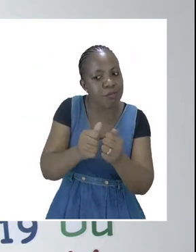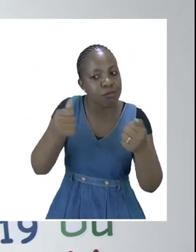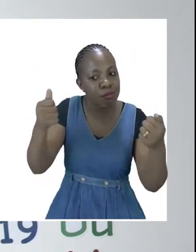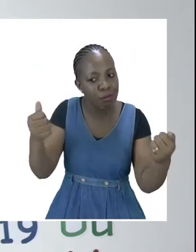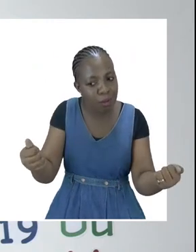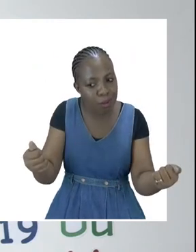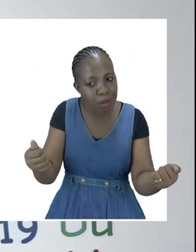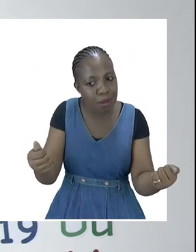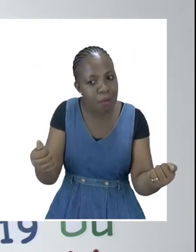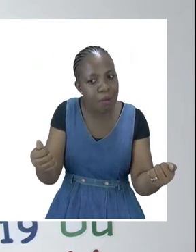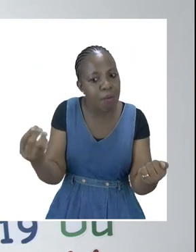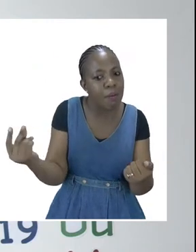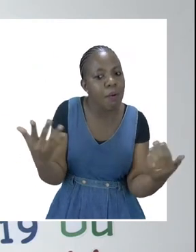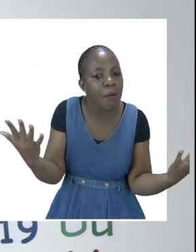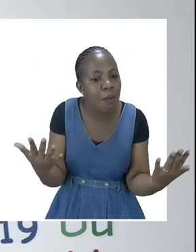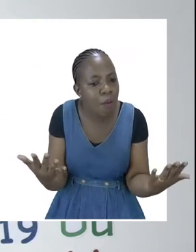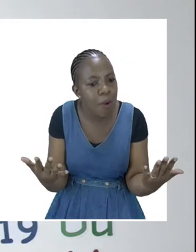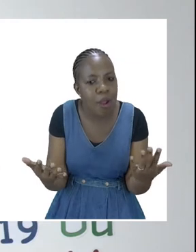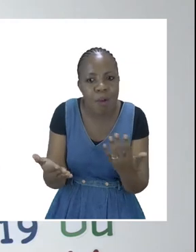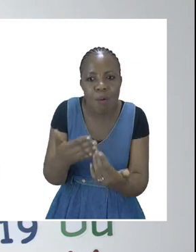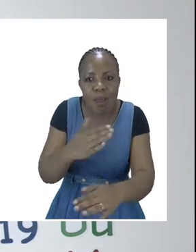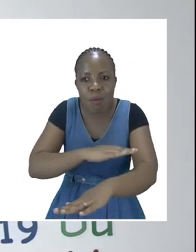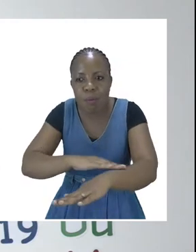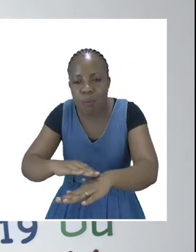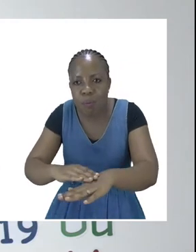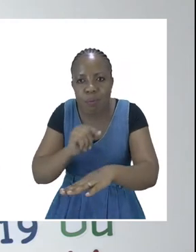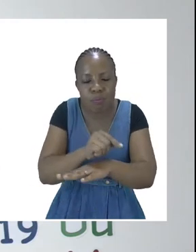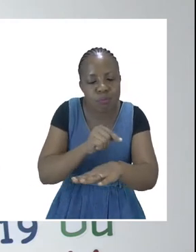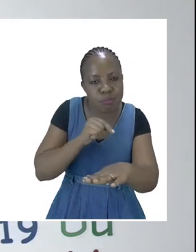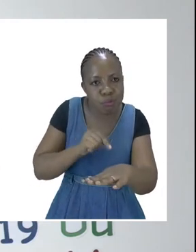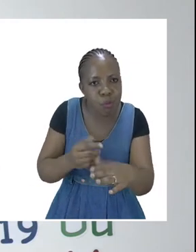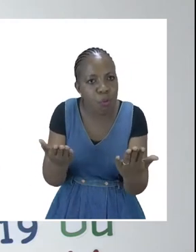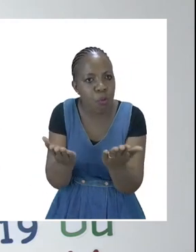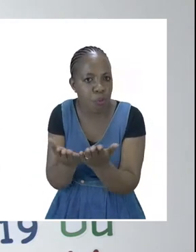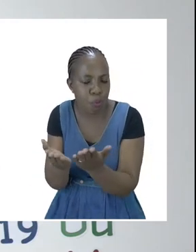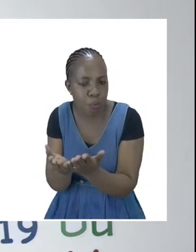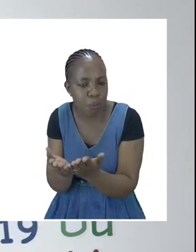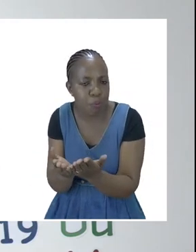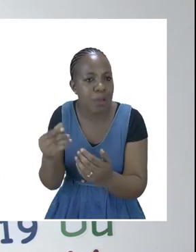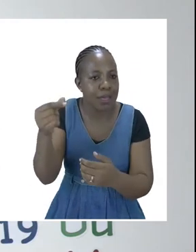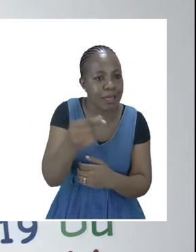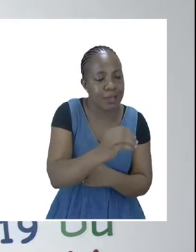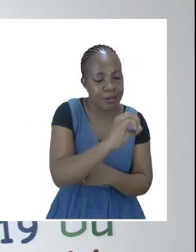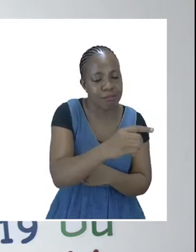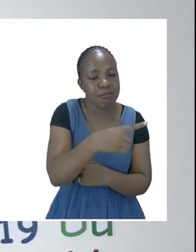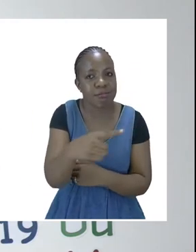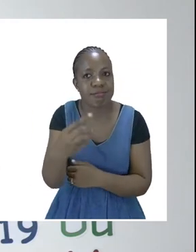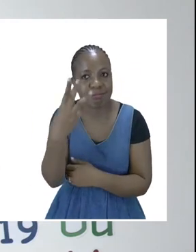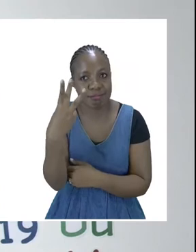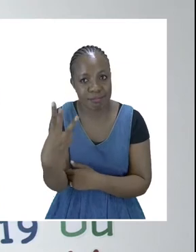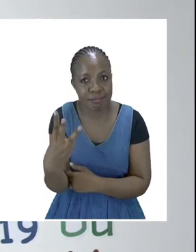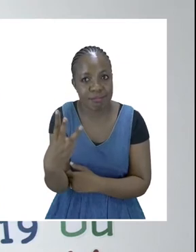every Monday to Thursday for pre-primary up until grade three. The